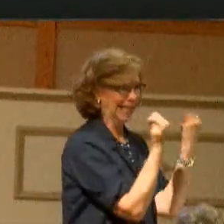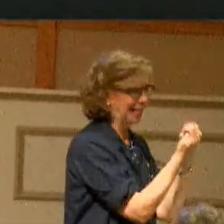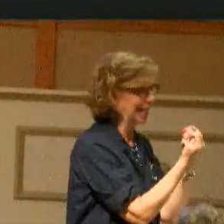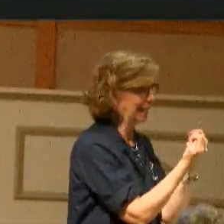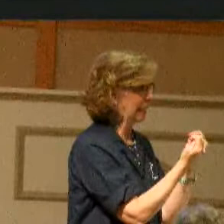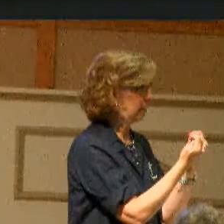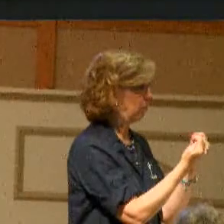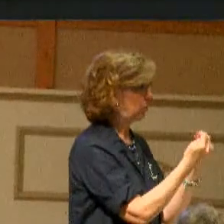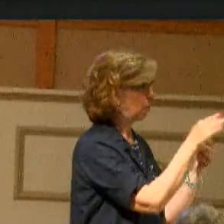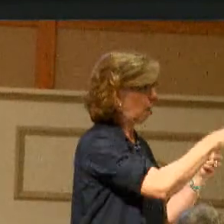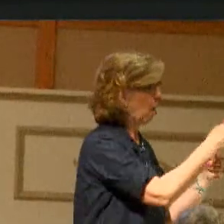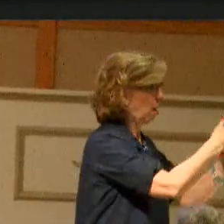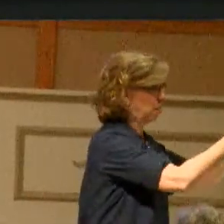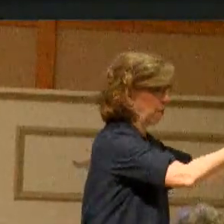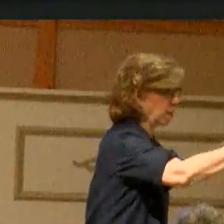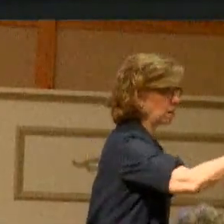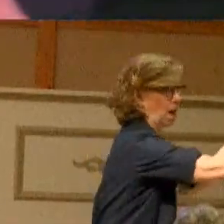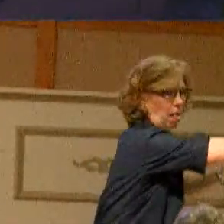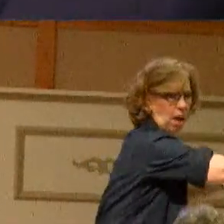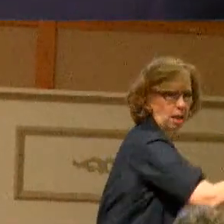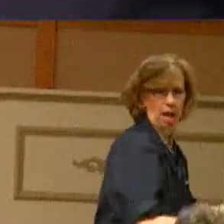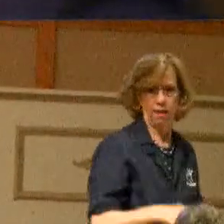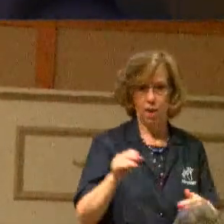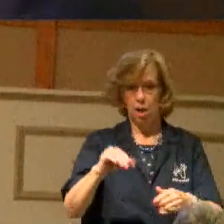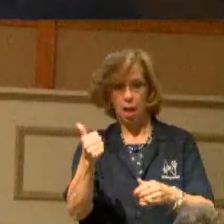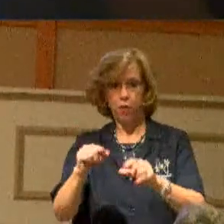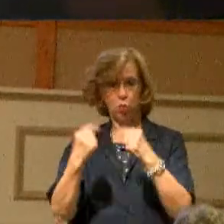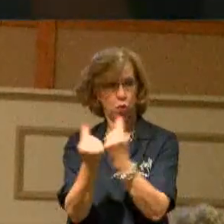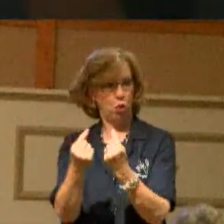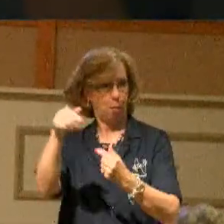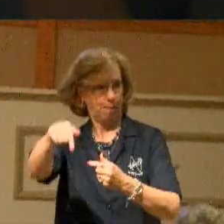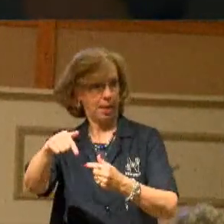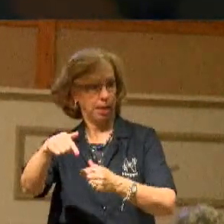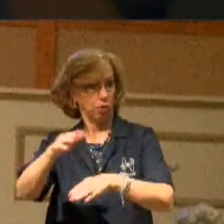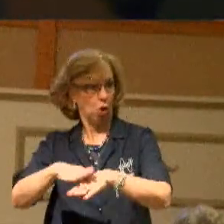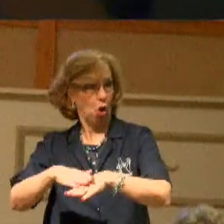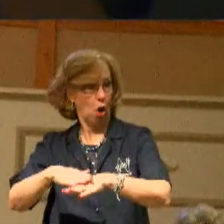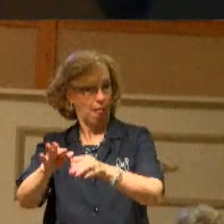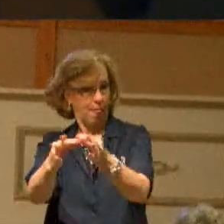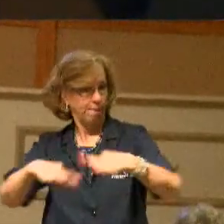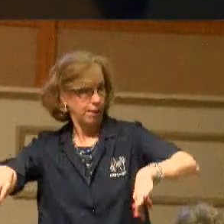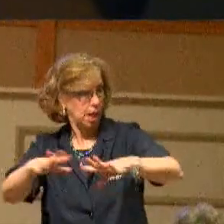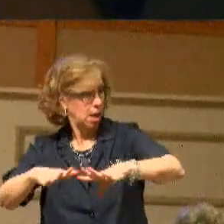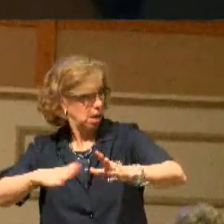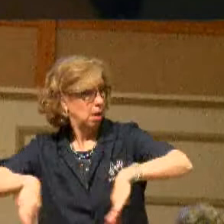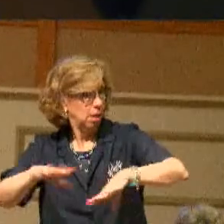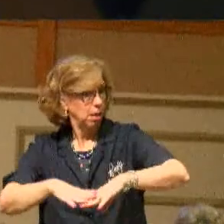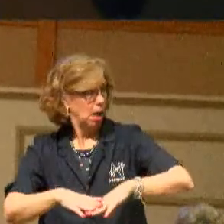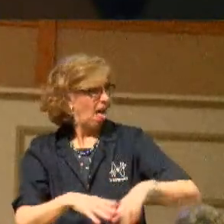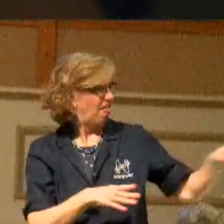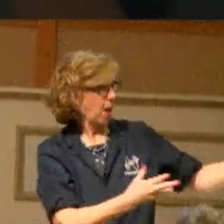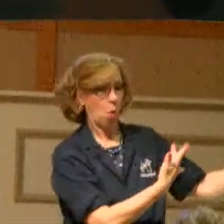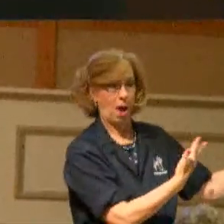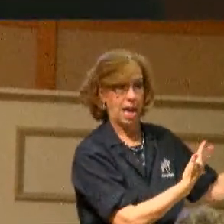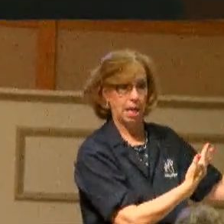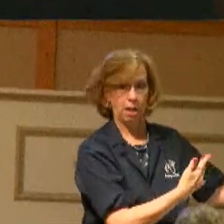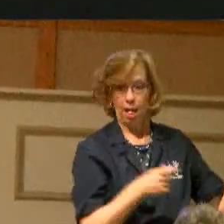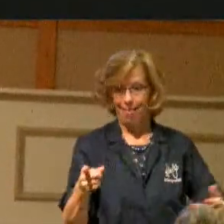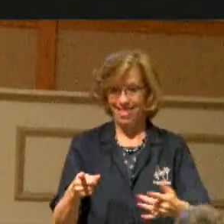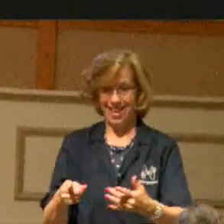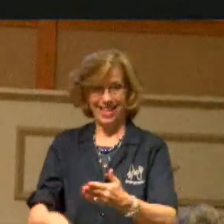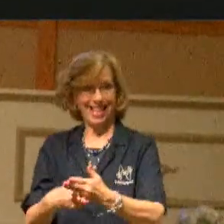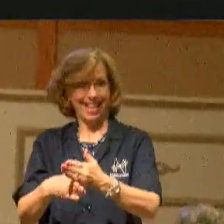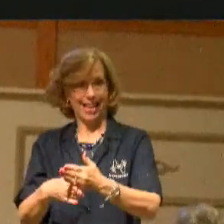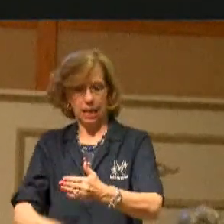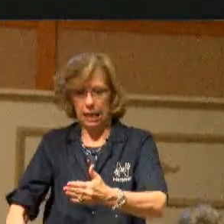out on the field and the defense is, they're waiting their turn and that ball is kicked off by the